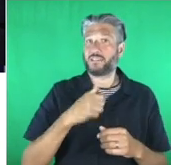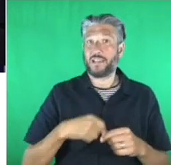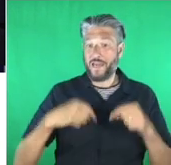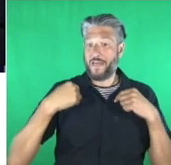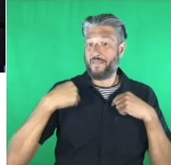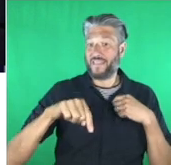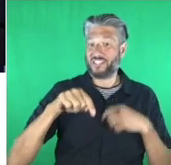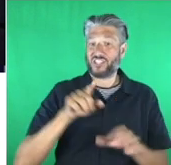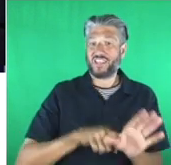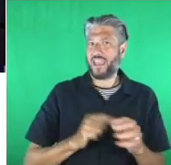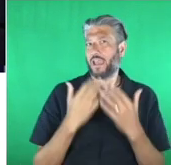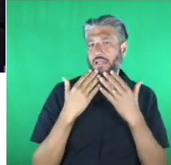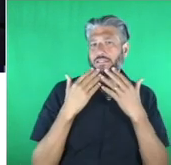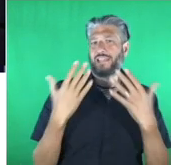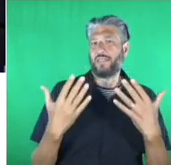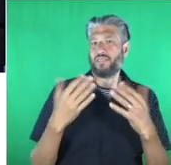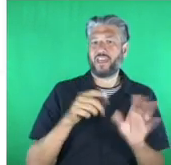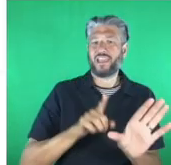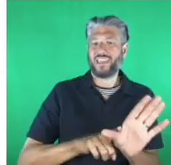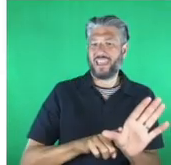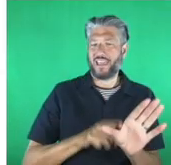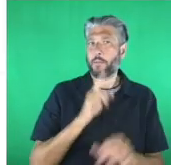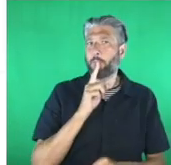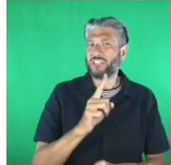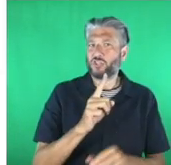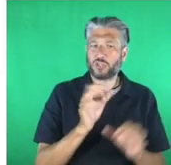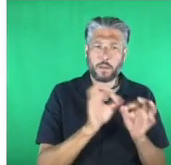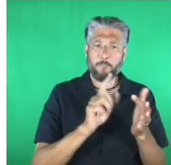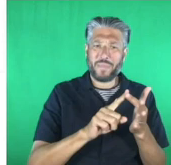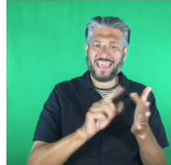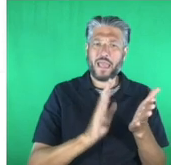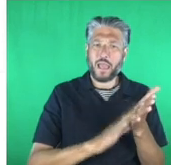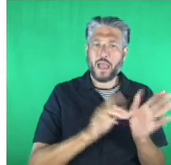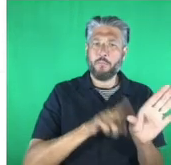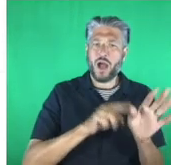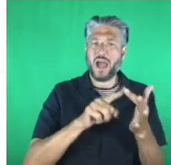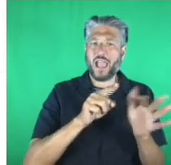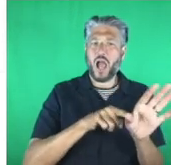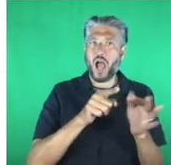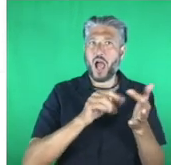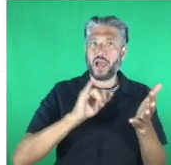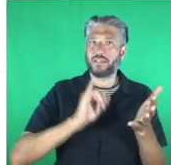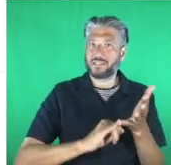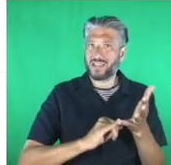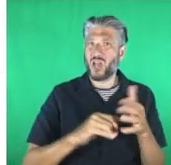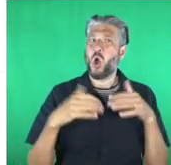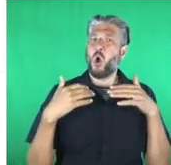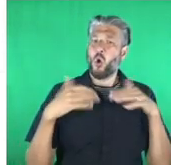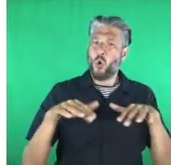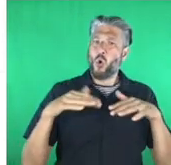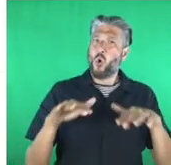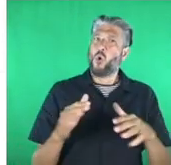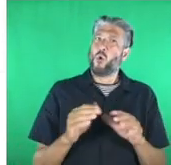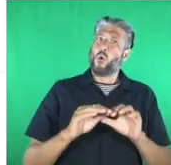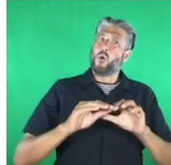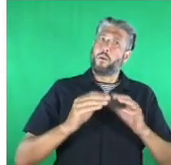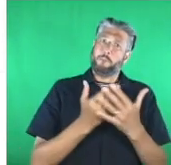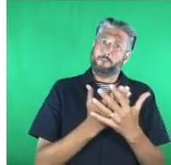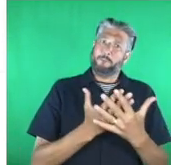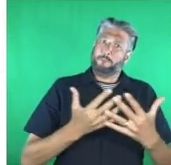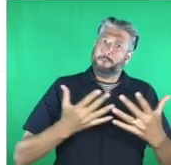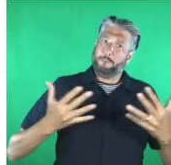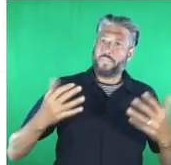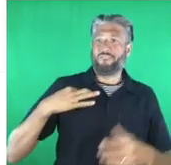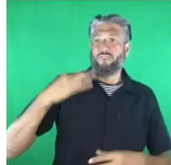the years the first one i mentioned it a moment ago be my eyes over two million people across the planet volunteer to help blind and partially